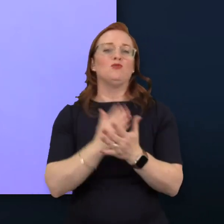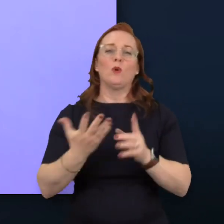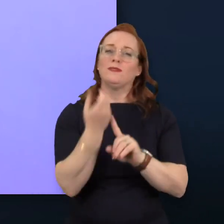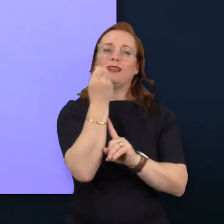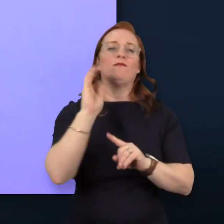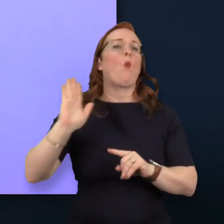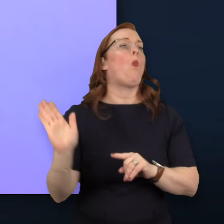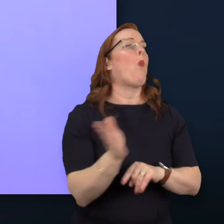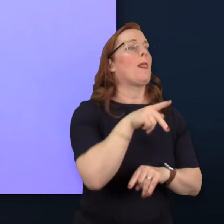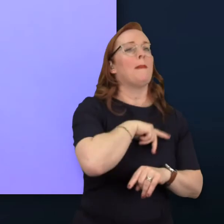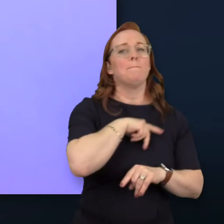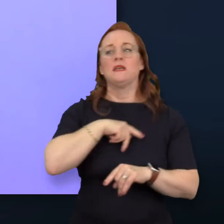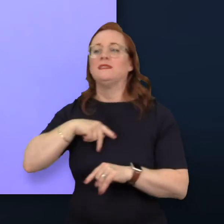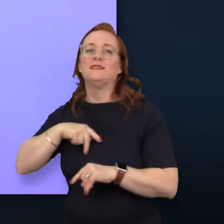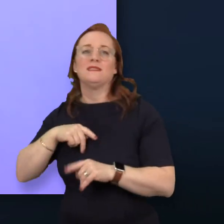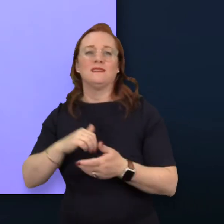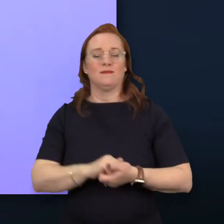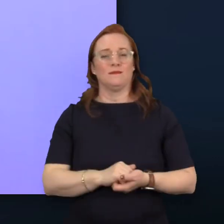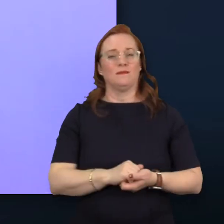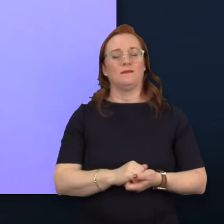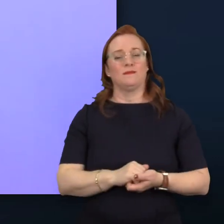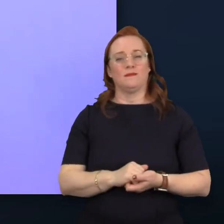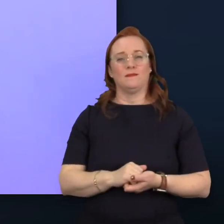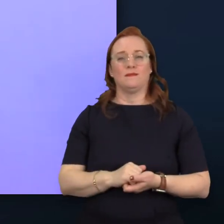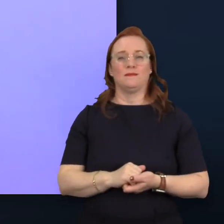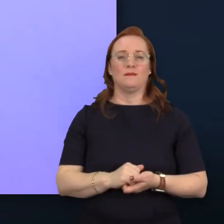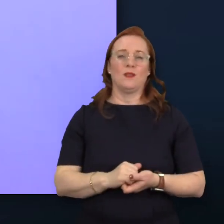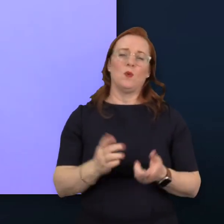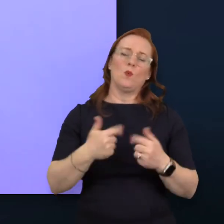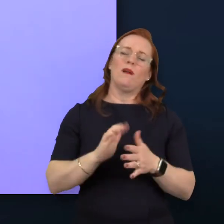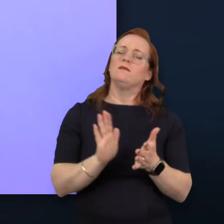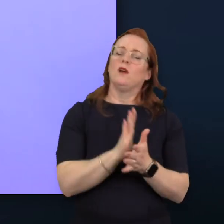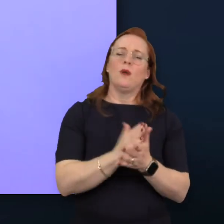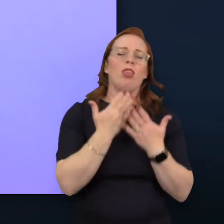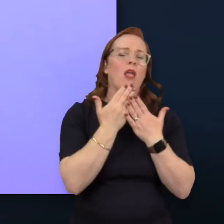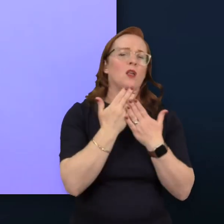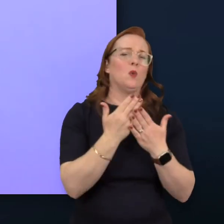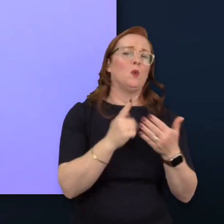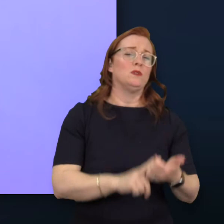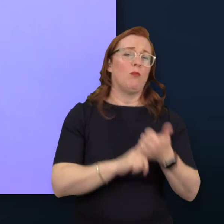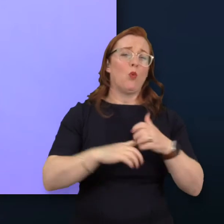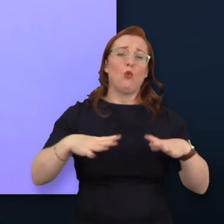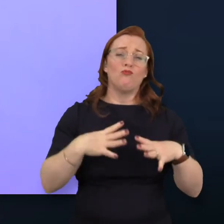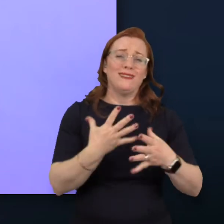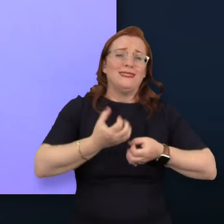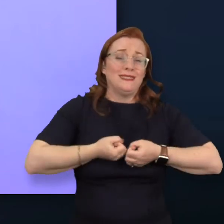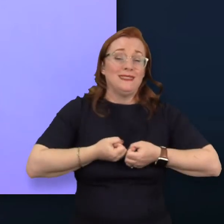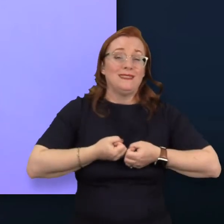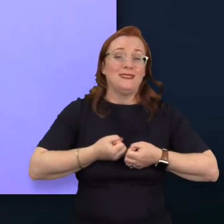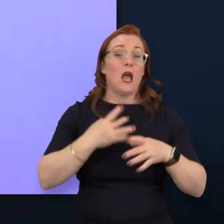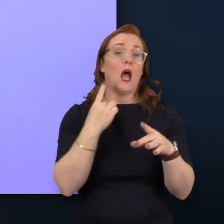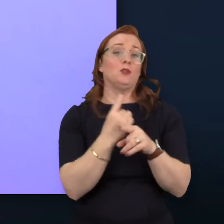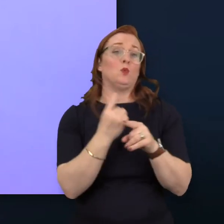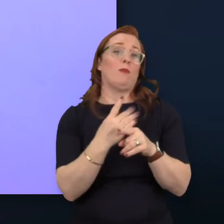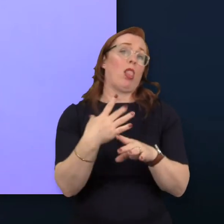Speaking of which, we're delighted by the support that we've received already. I mentioned a thousand